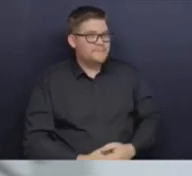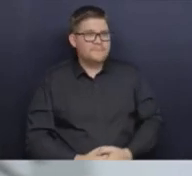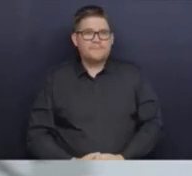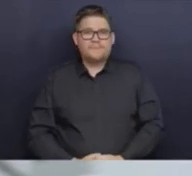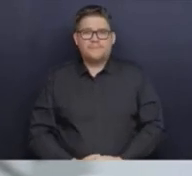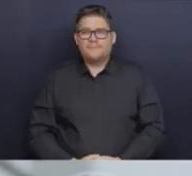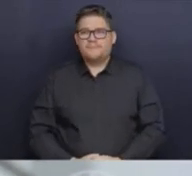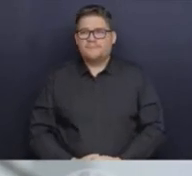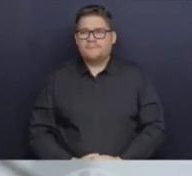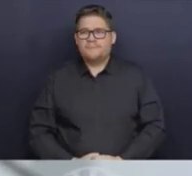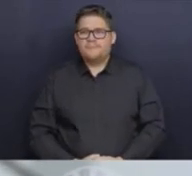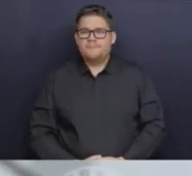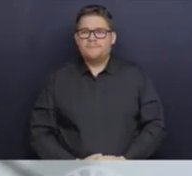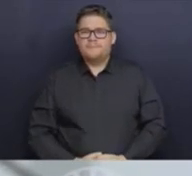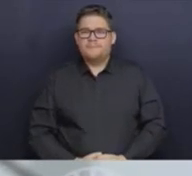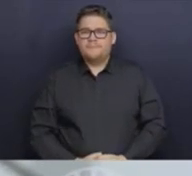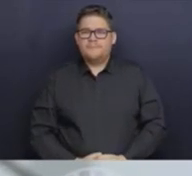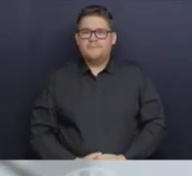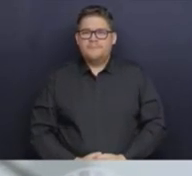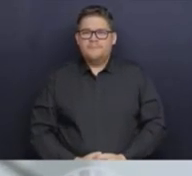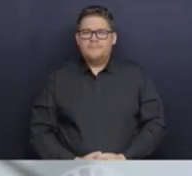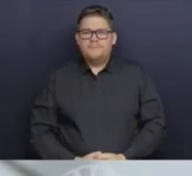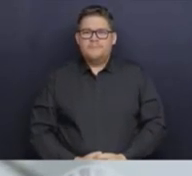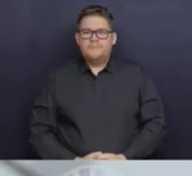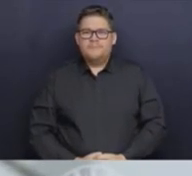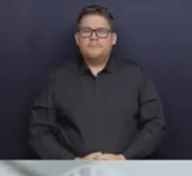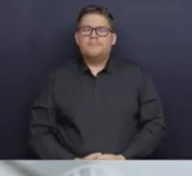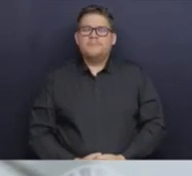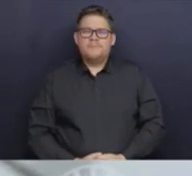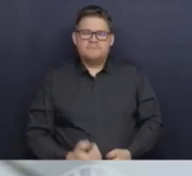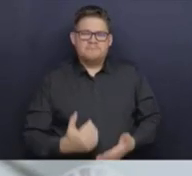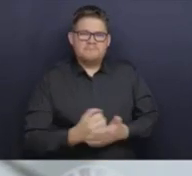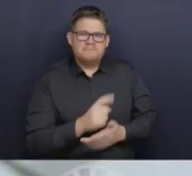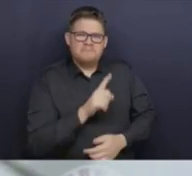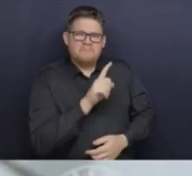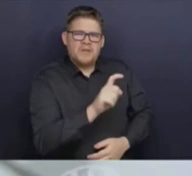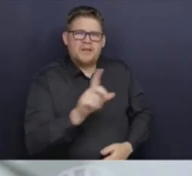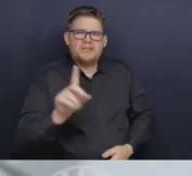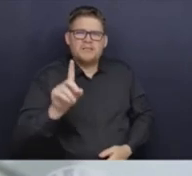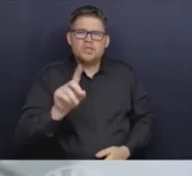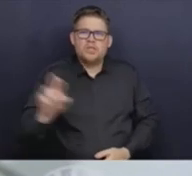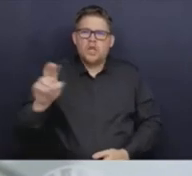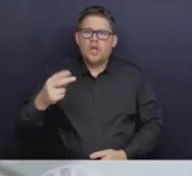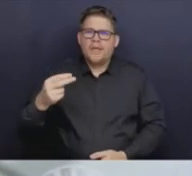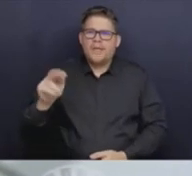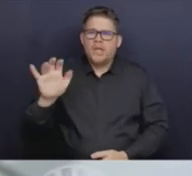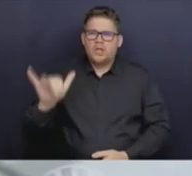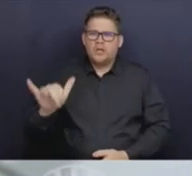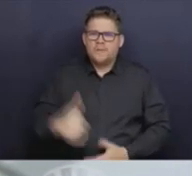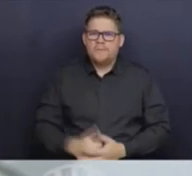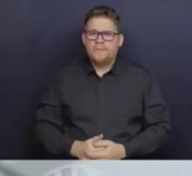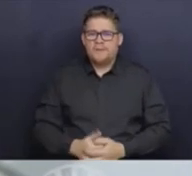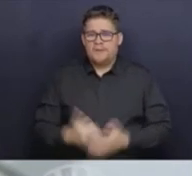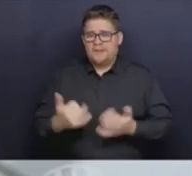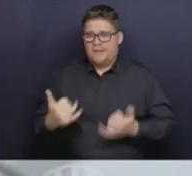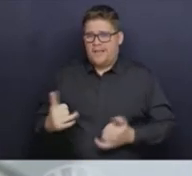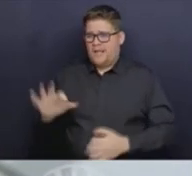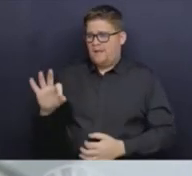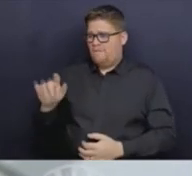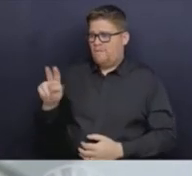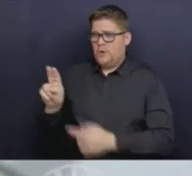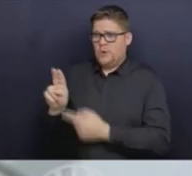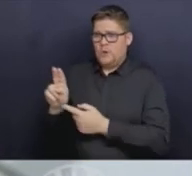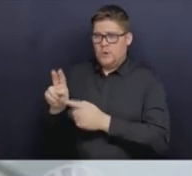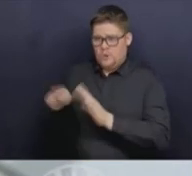Dr. Henry, would you say that we are beyond the peak now of flu season? And what are the expectations moving